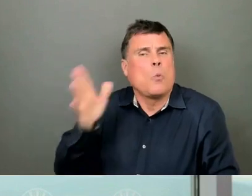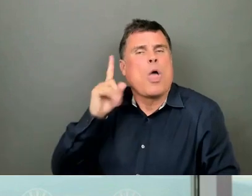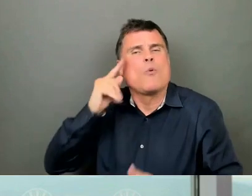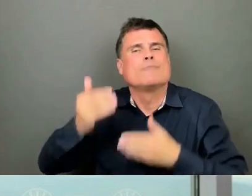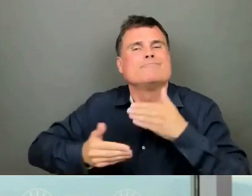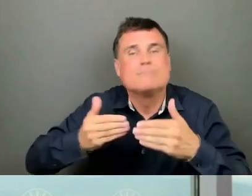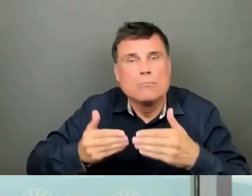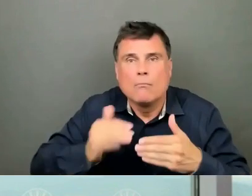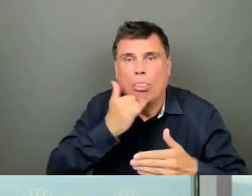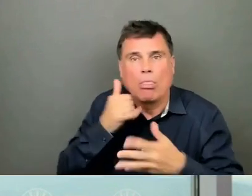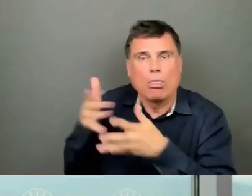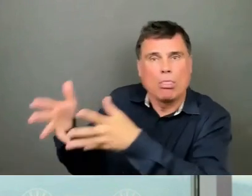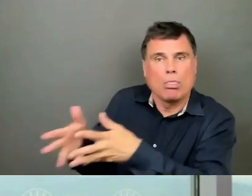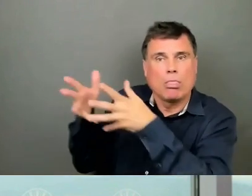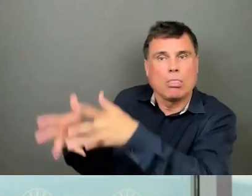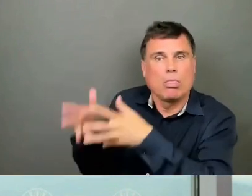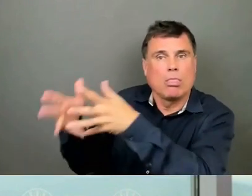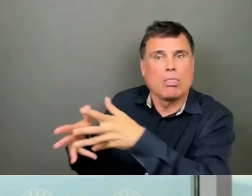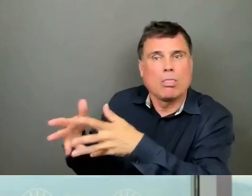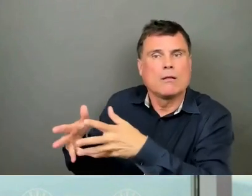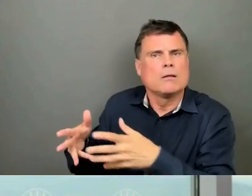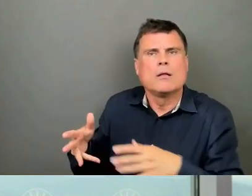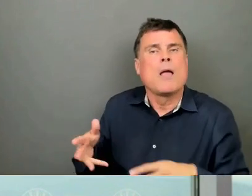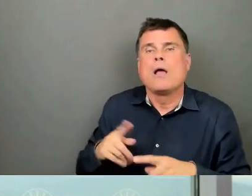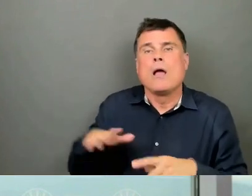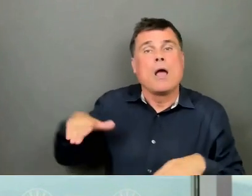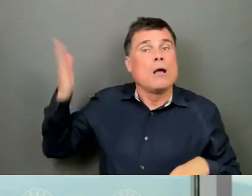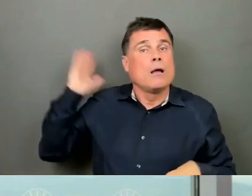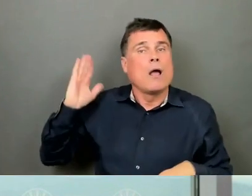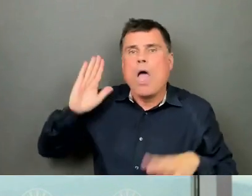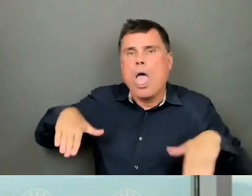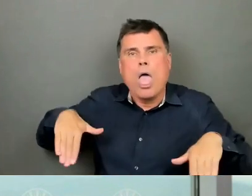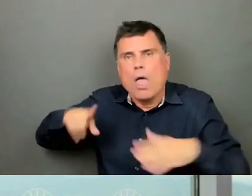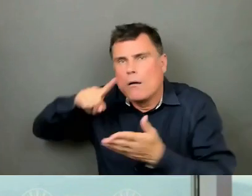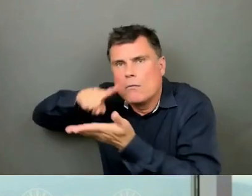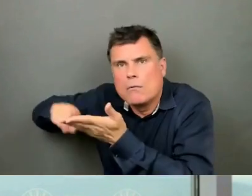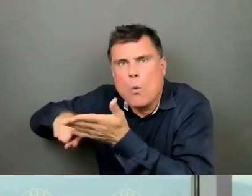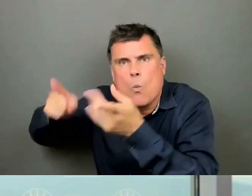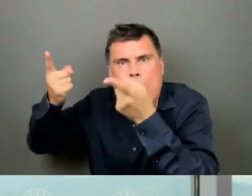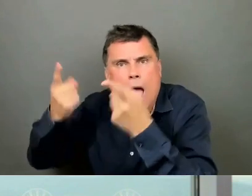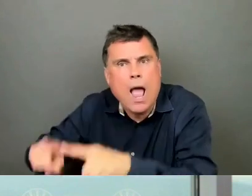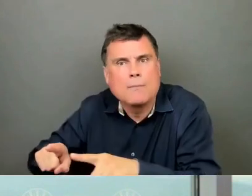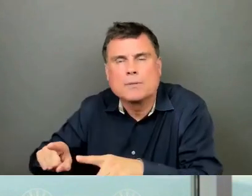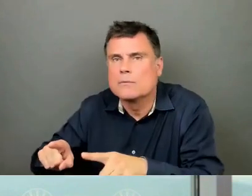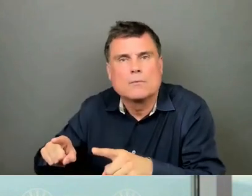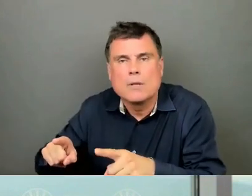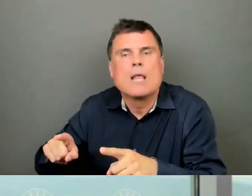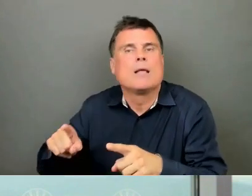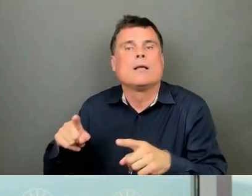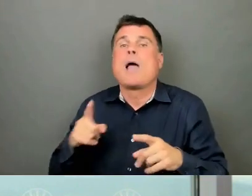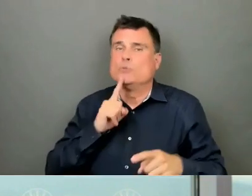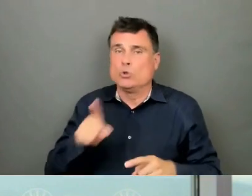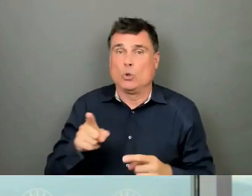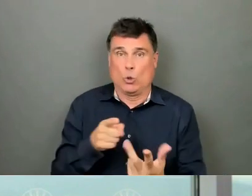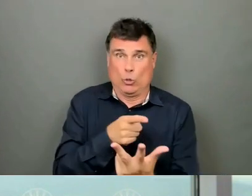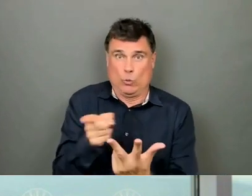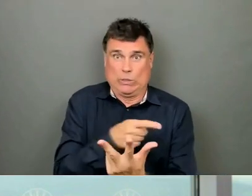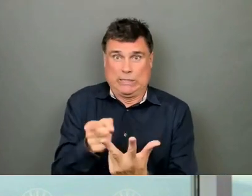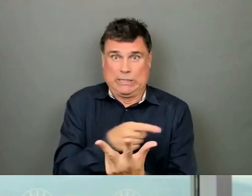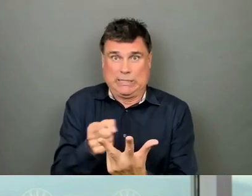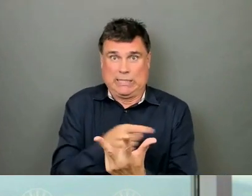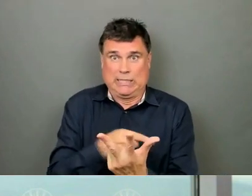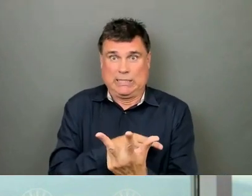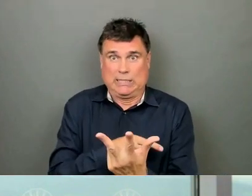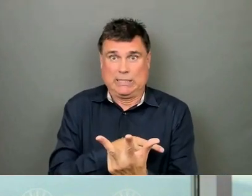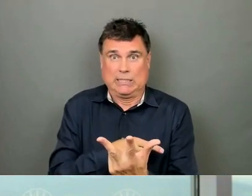what went wrong. But I am sure both Holborn and the city and BC Housing and possibly the